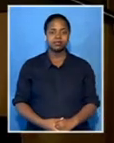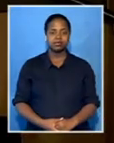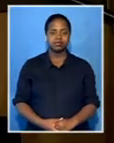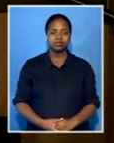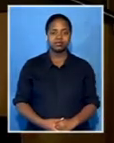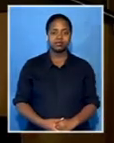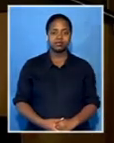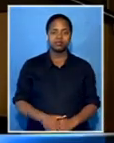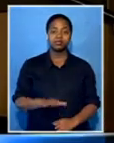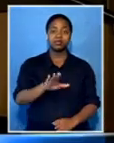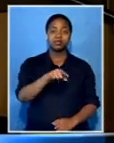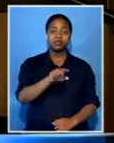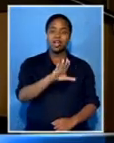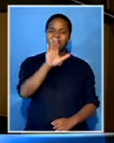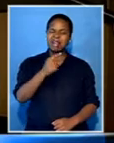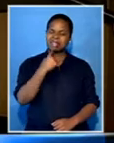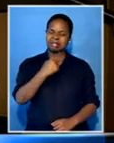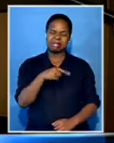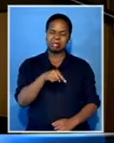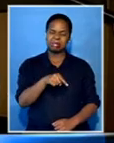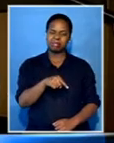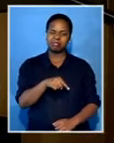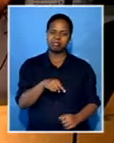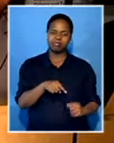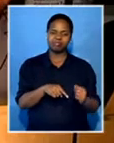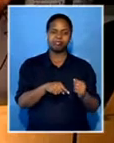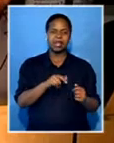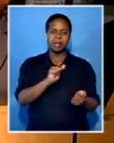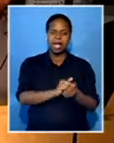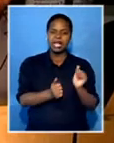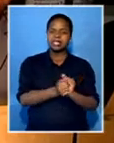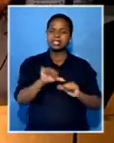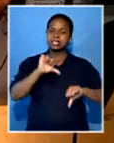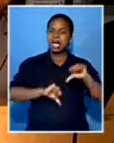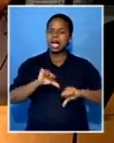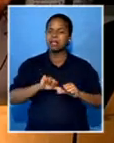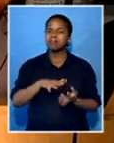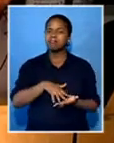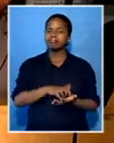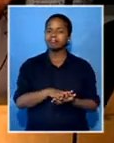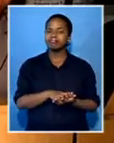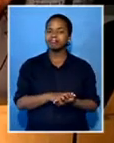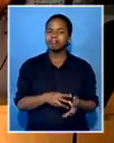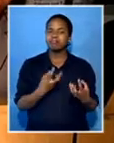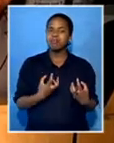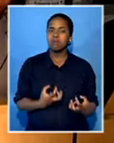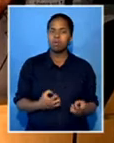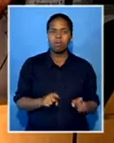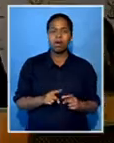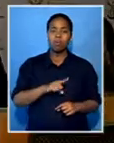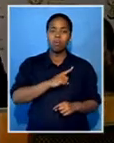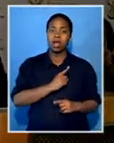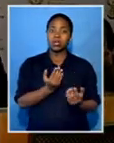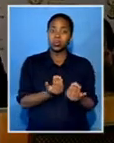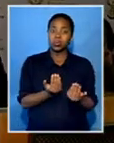Africa often lampooned for its poor math and science results. In schools, pupils are wary of tackling these subjects.